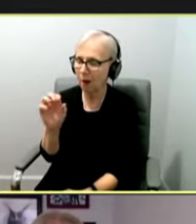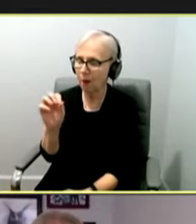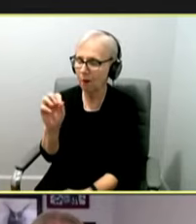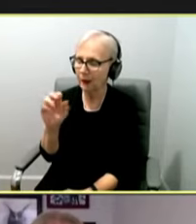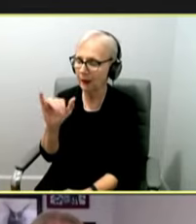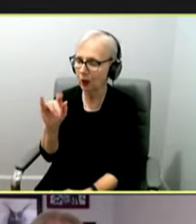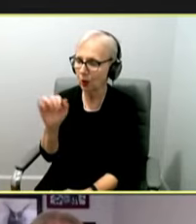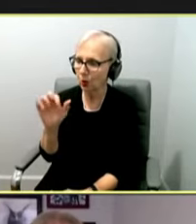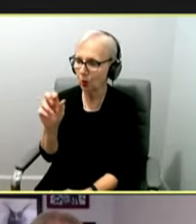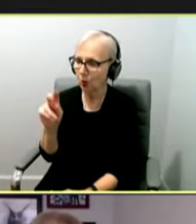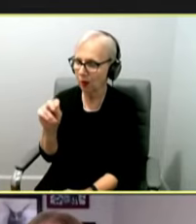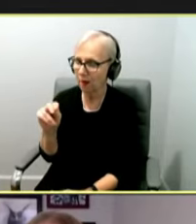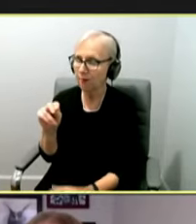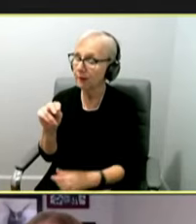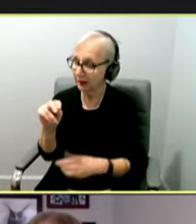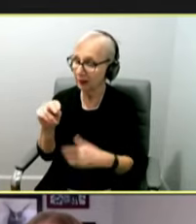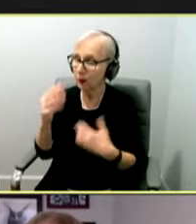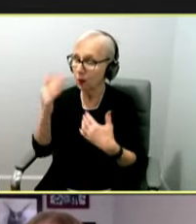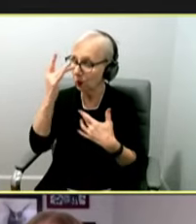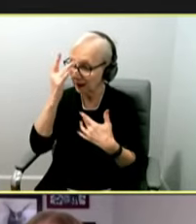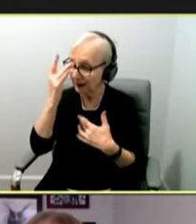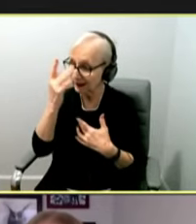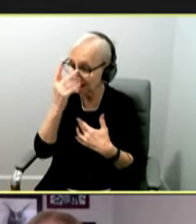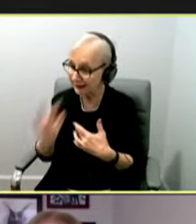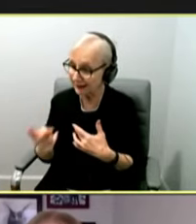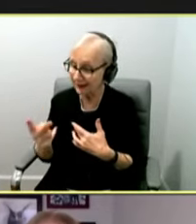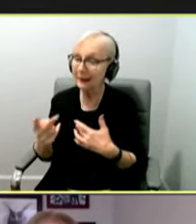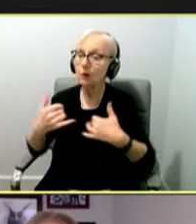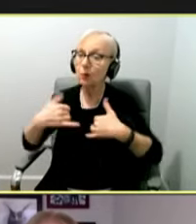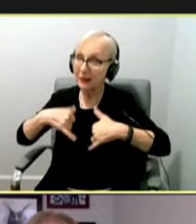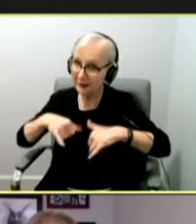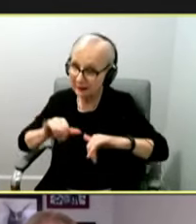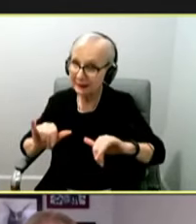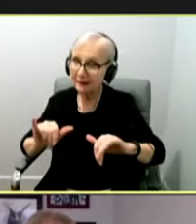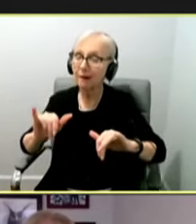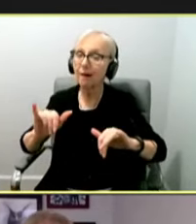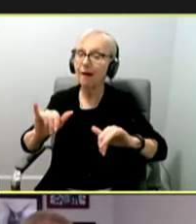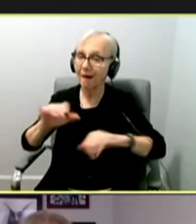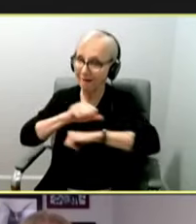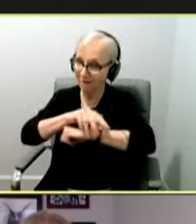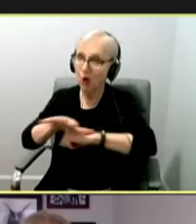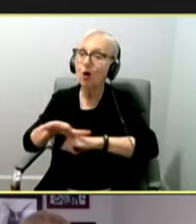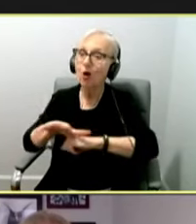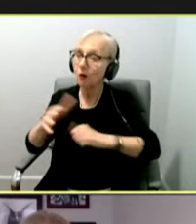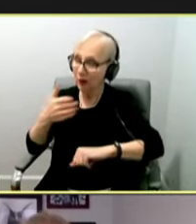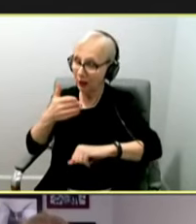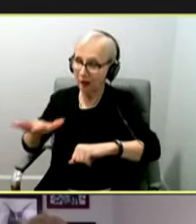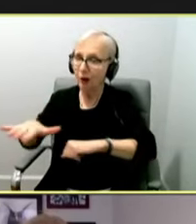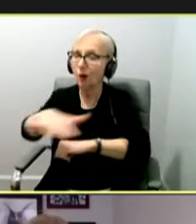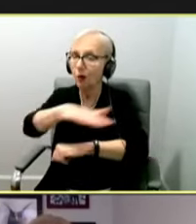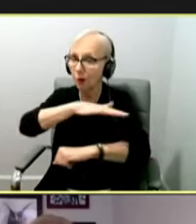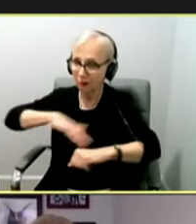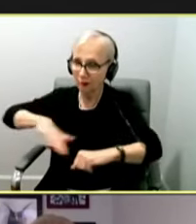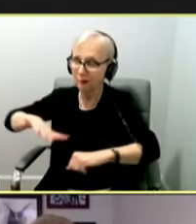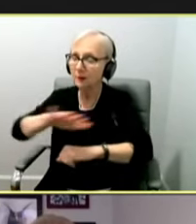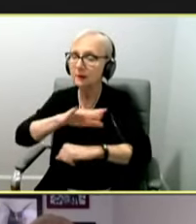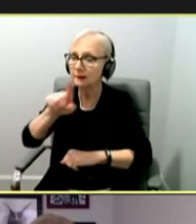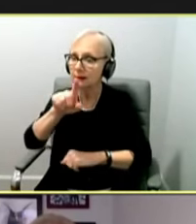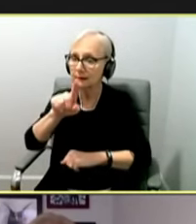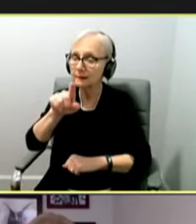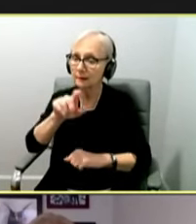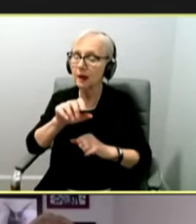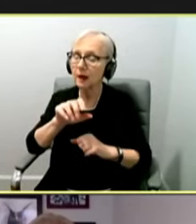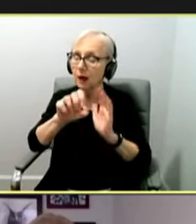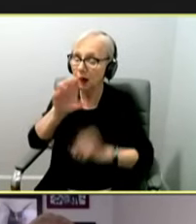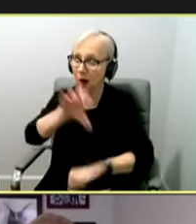a variable spread of disease across our state. And we know that at this point in the pandemic, a single set of orders across the